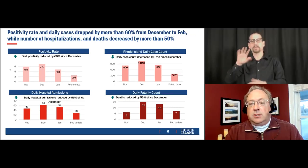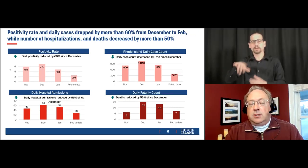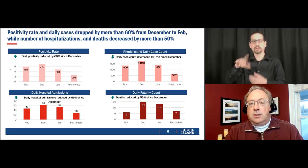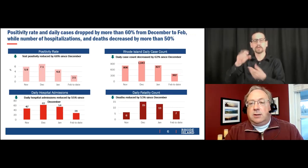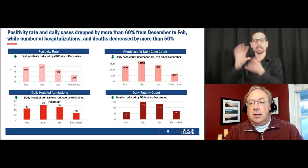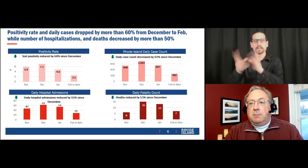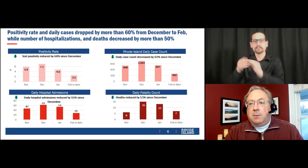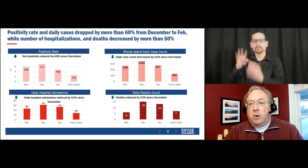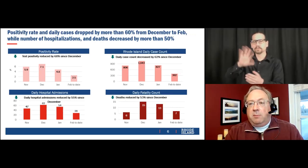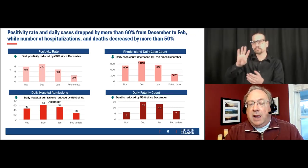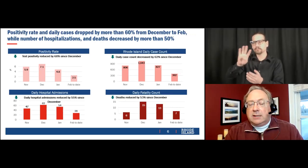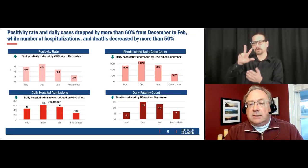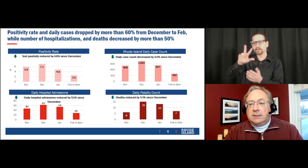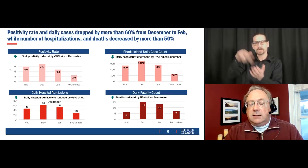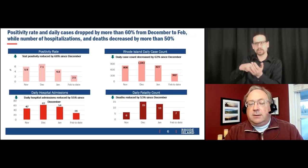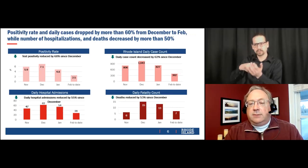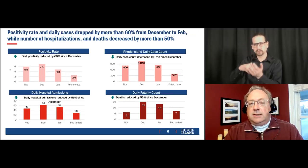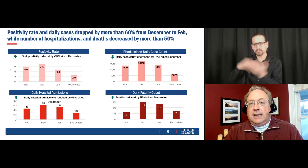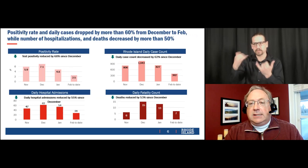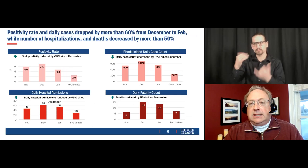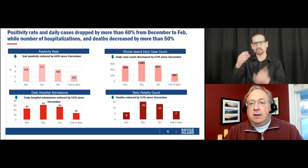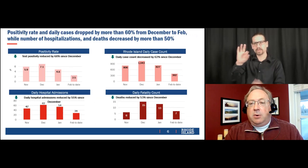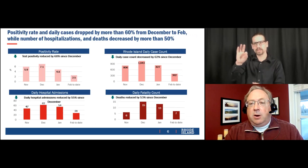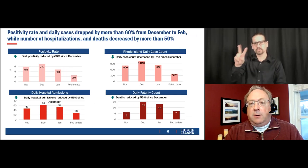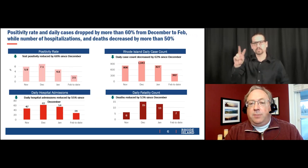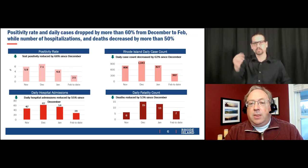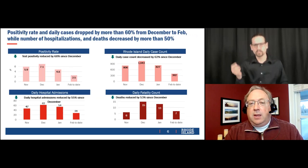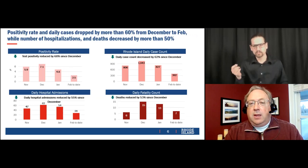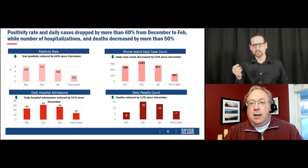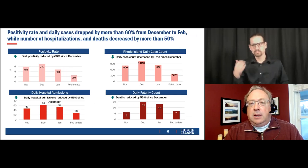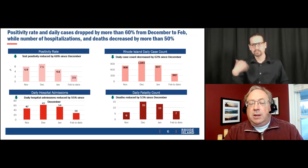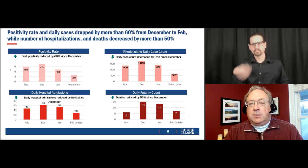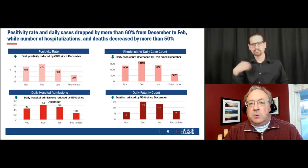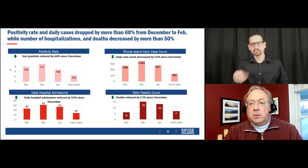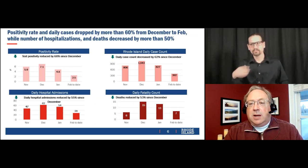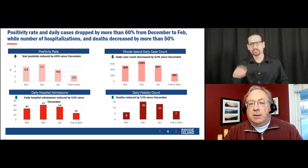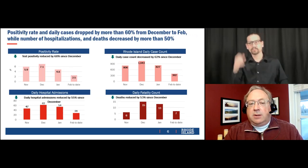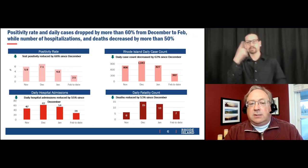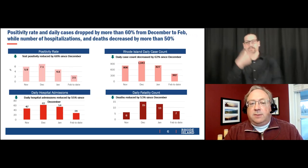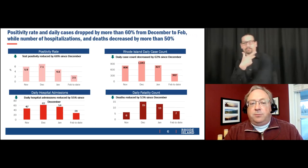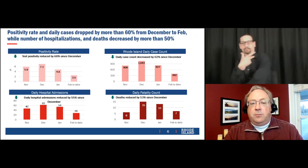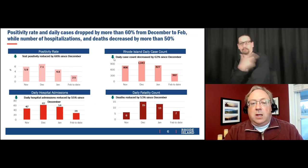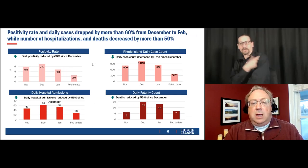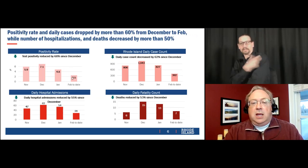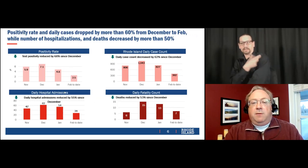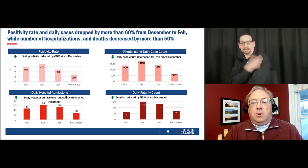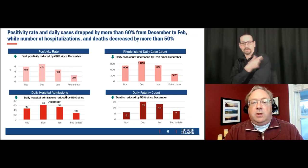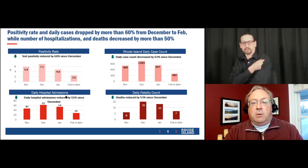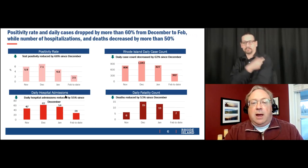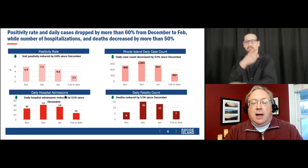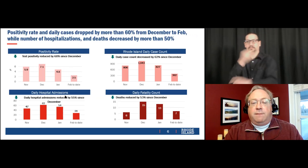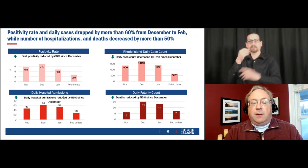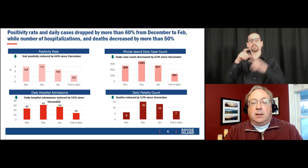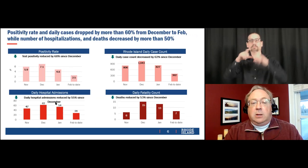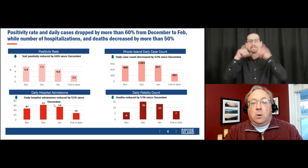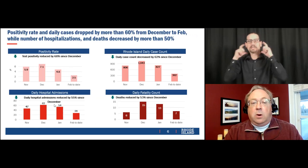measures, like people wearing masks, staying six feet apart, and limiting social gatherings. If you look